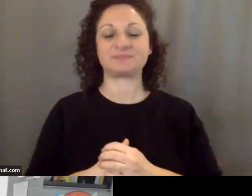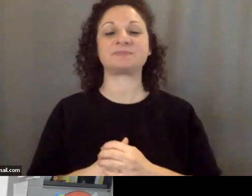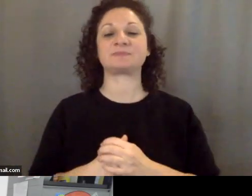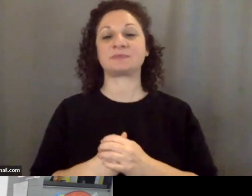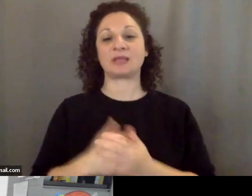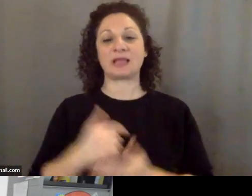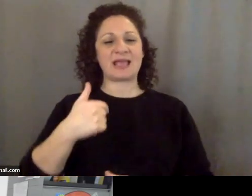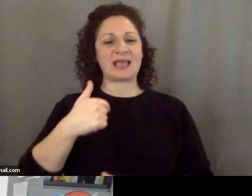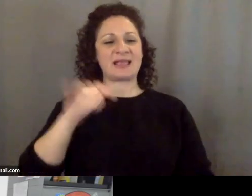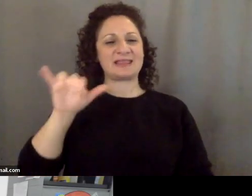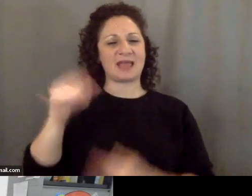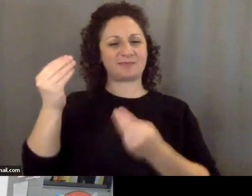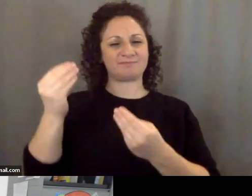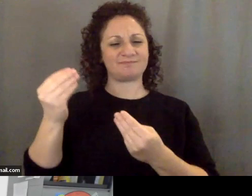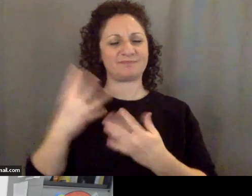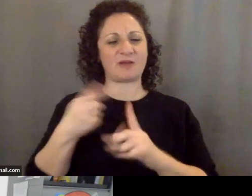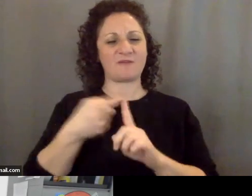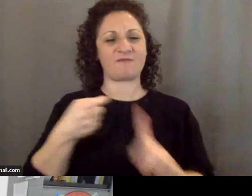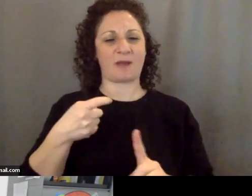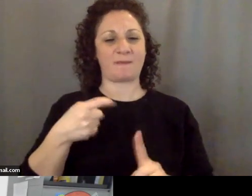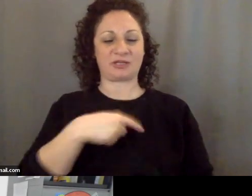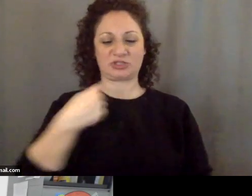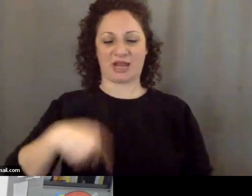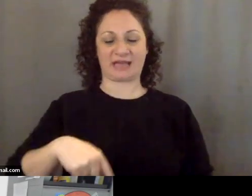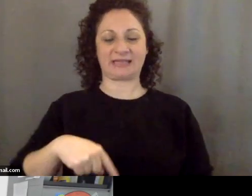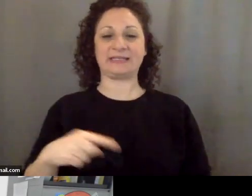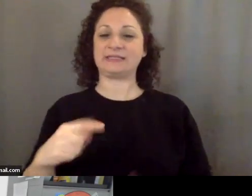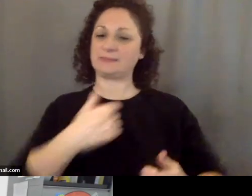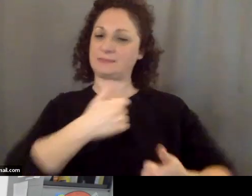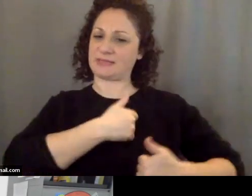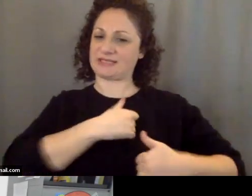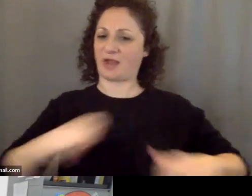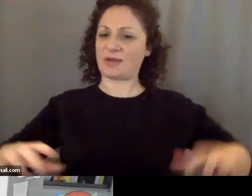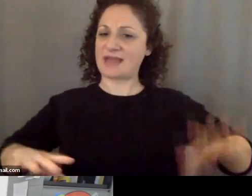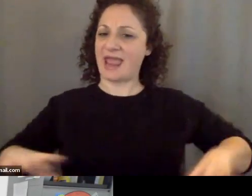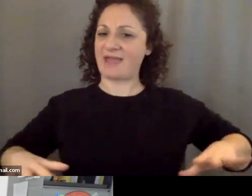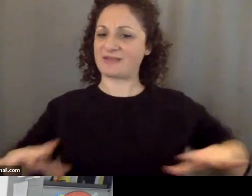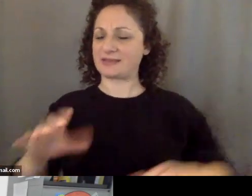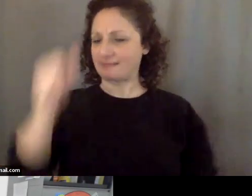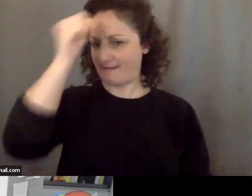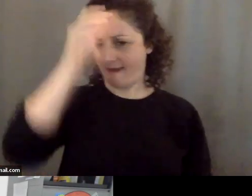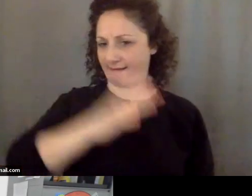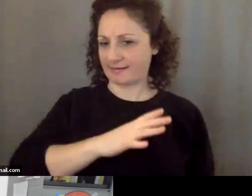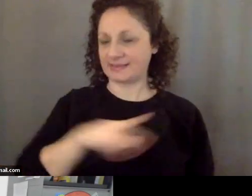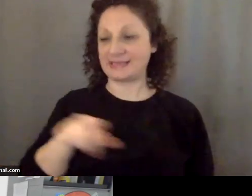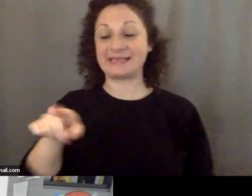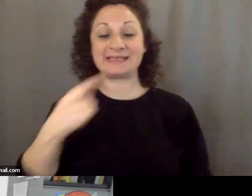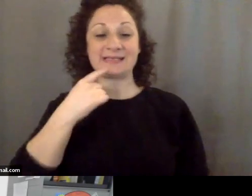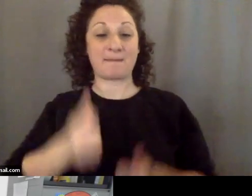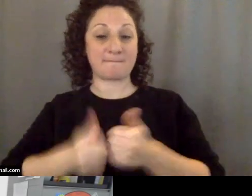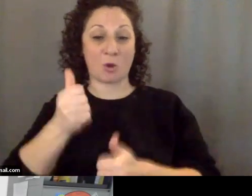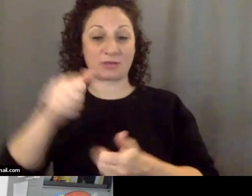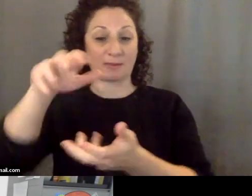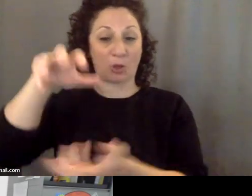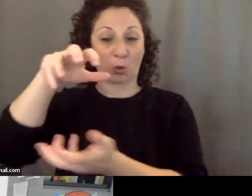retired Navy guy, Naval Intelligence guy. And he said, most of these balloons, and it wasn't clear